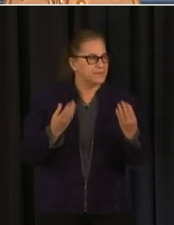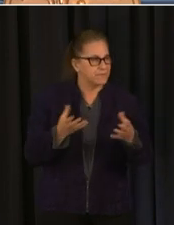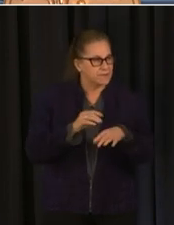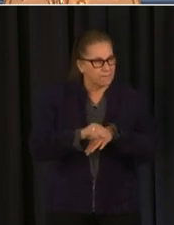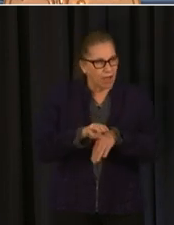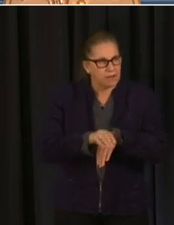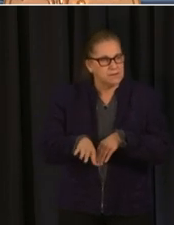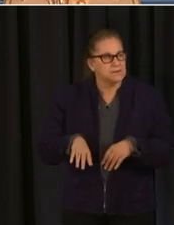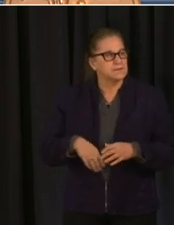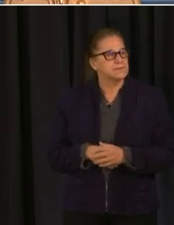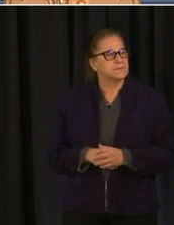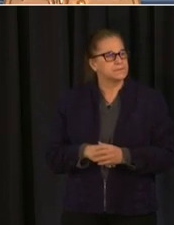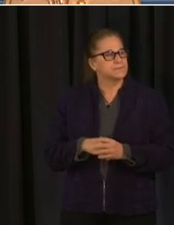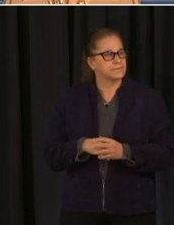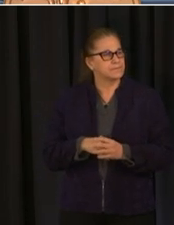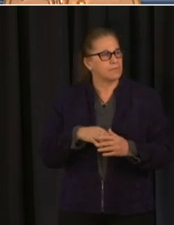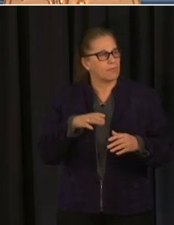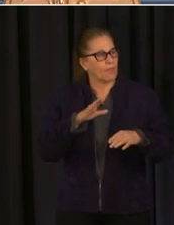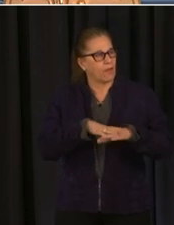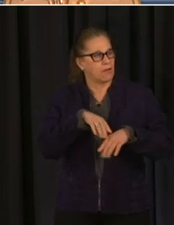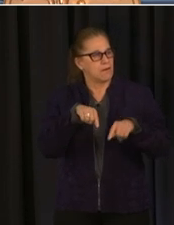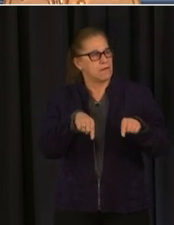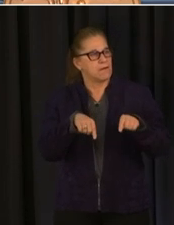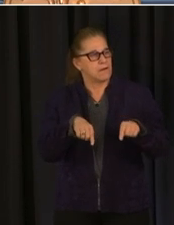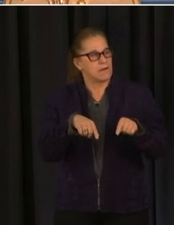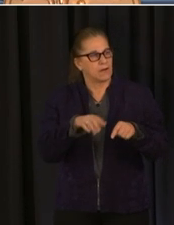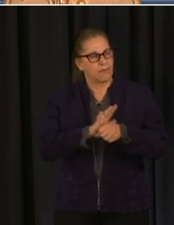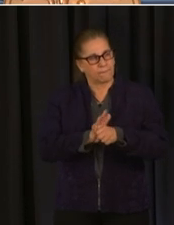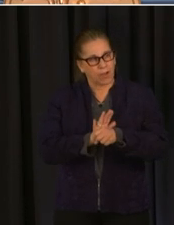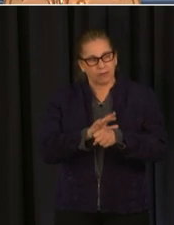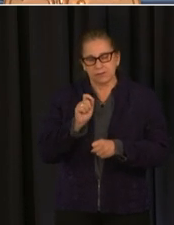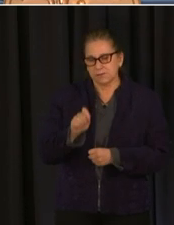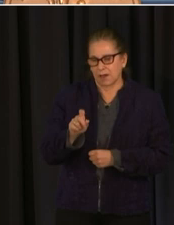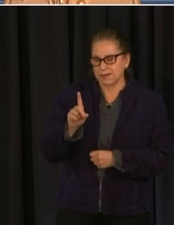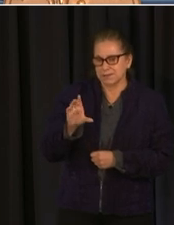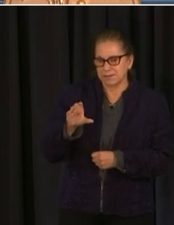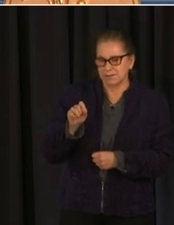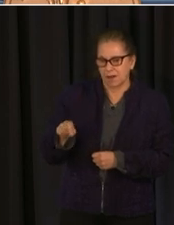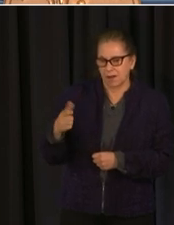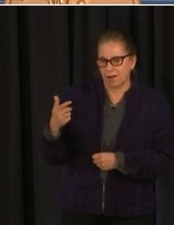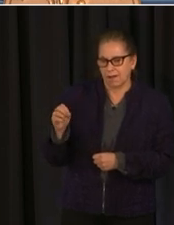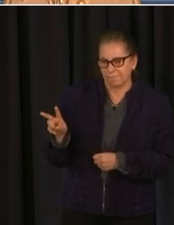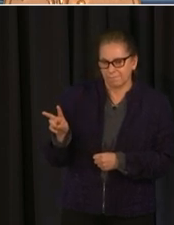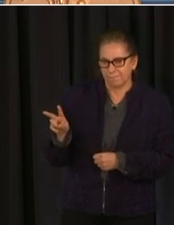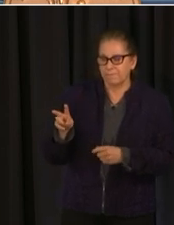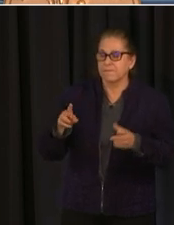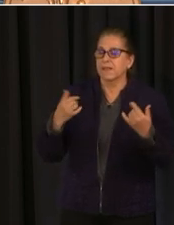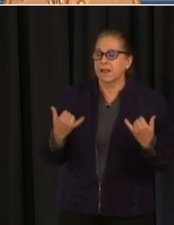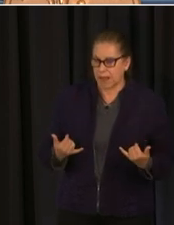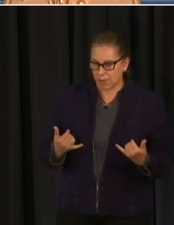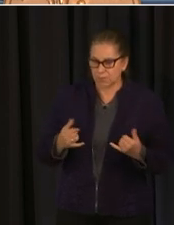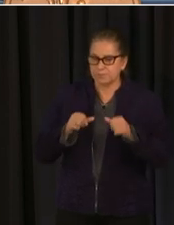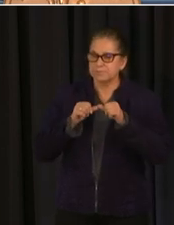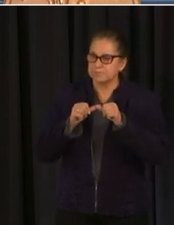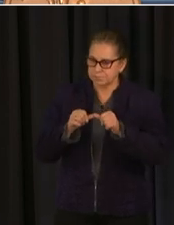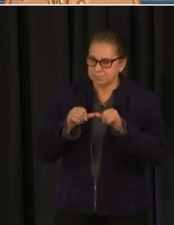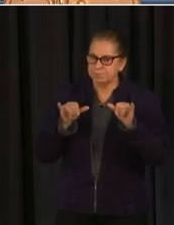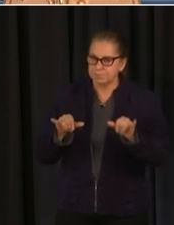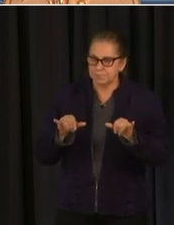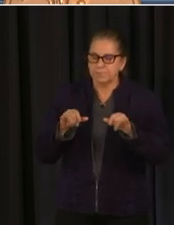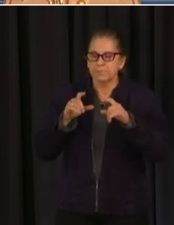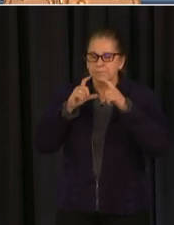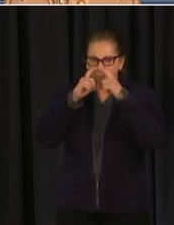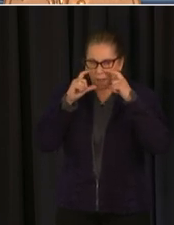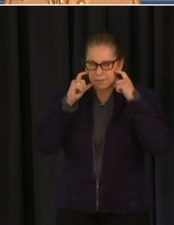business operations related uh to um current mask and travel guidelines